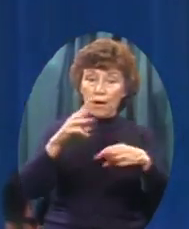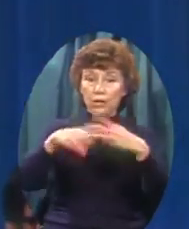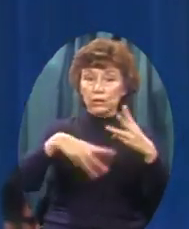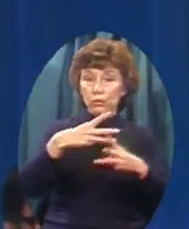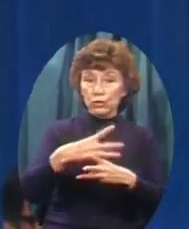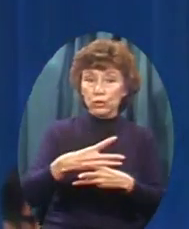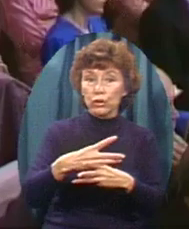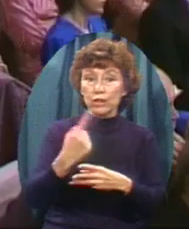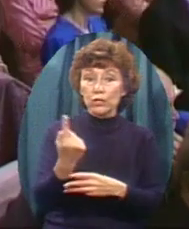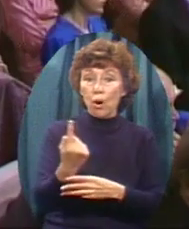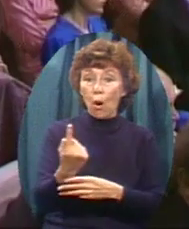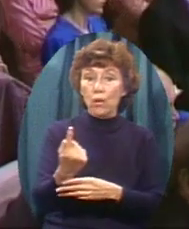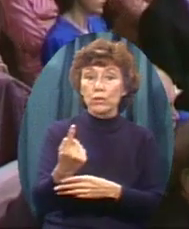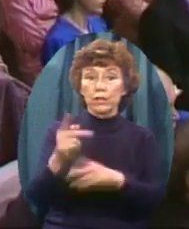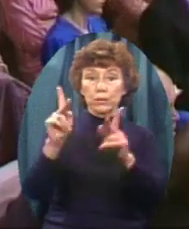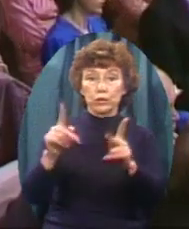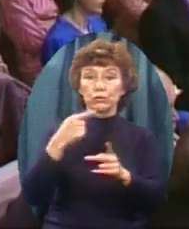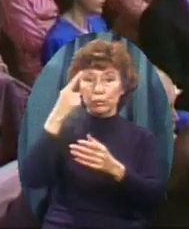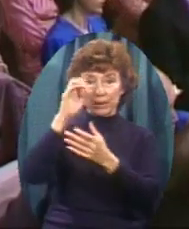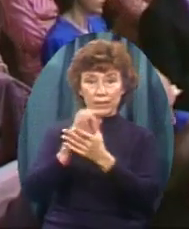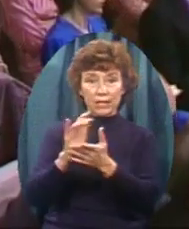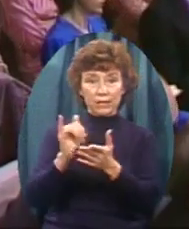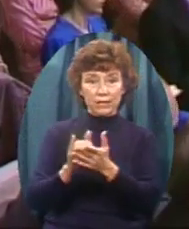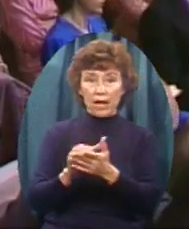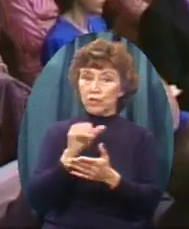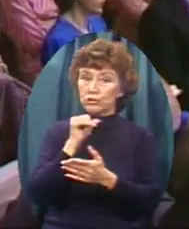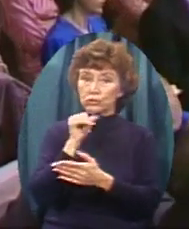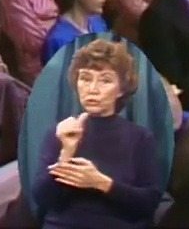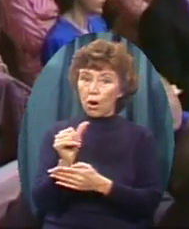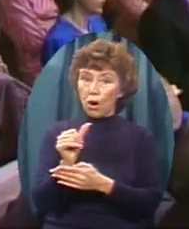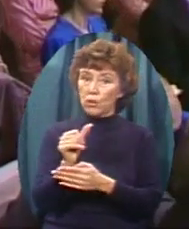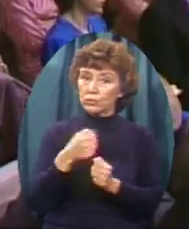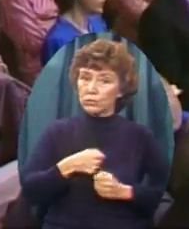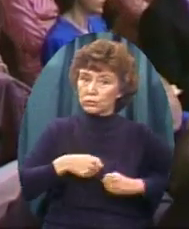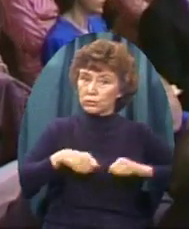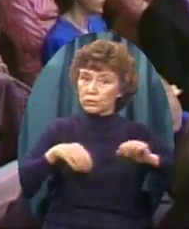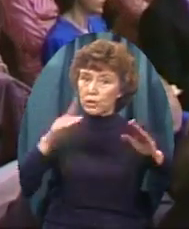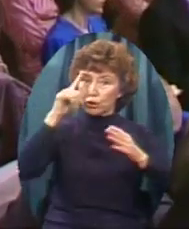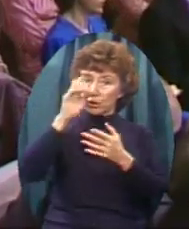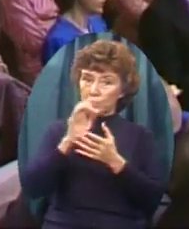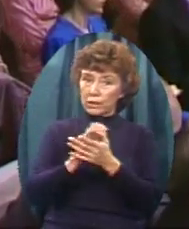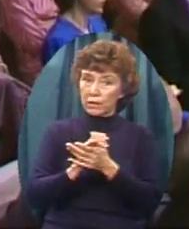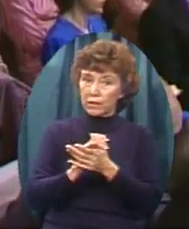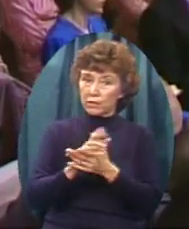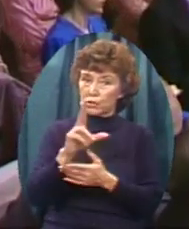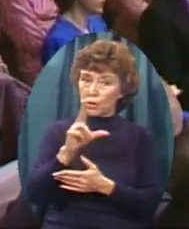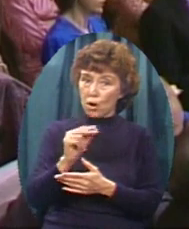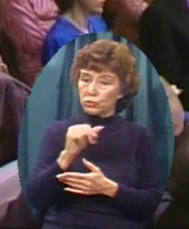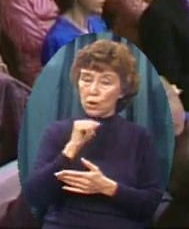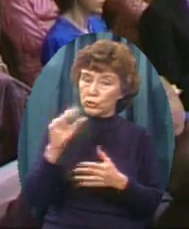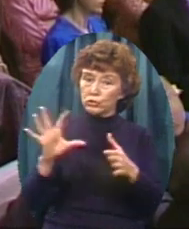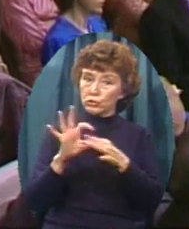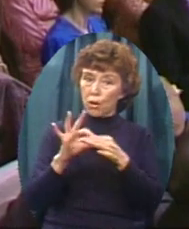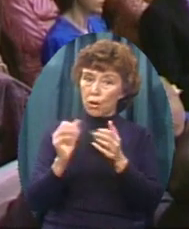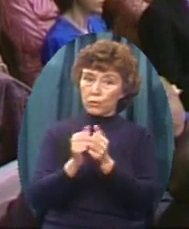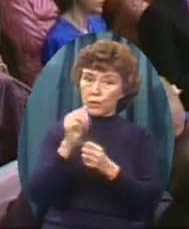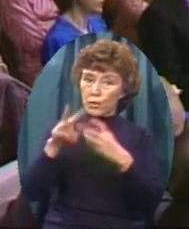That message And there's always That pressure And kids You're going to be there One day To compromise Or somehow